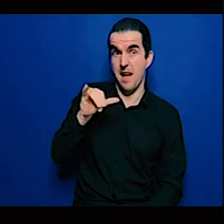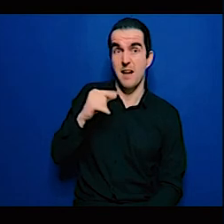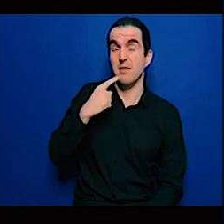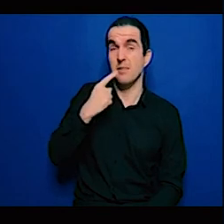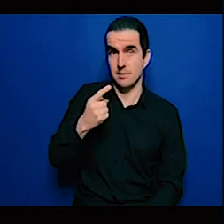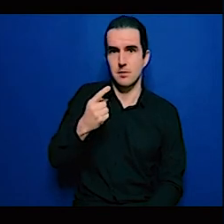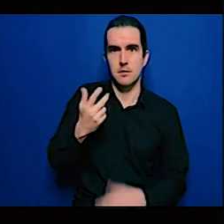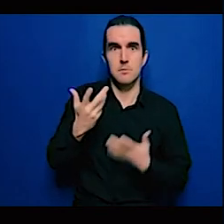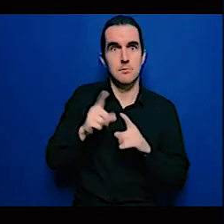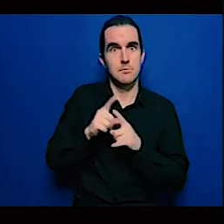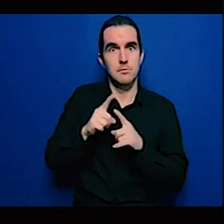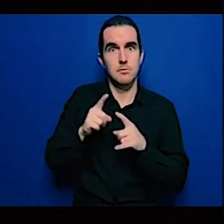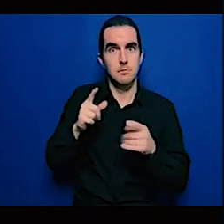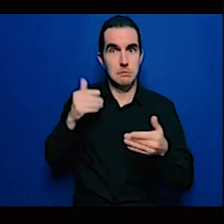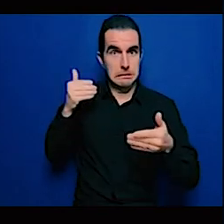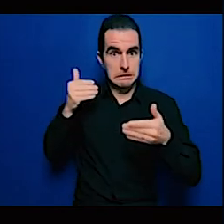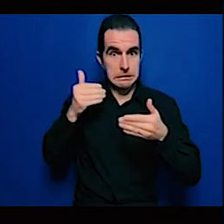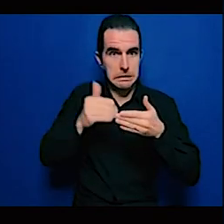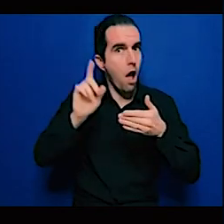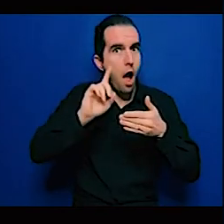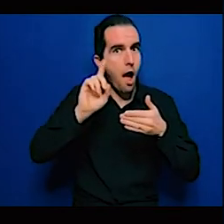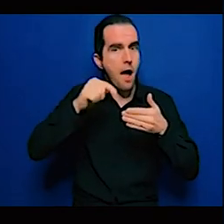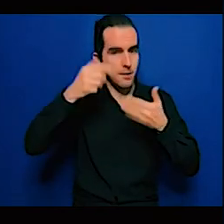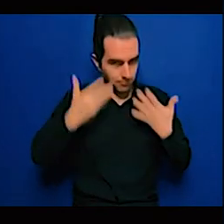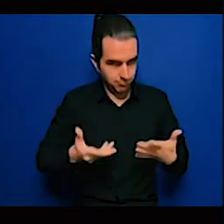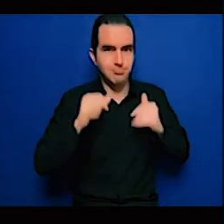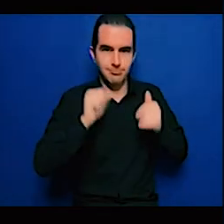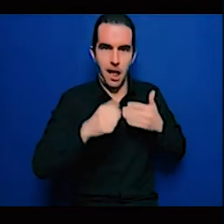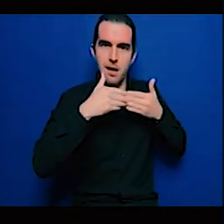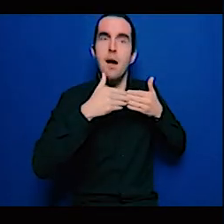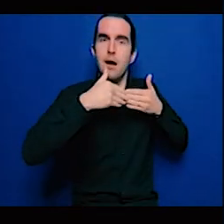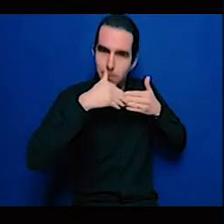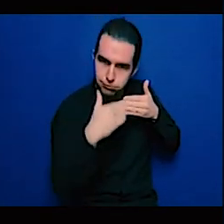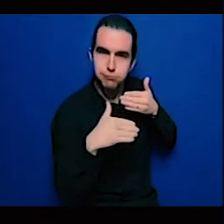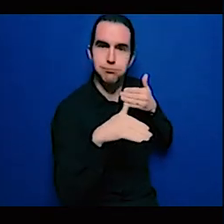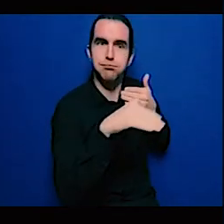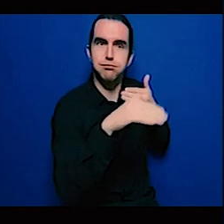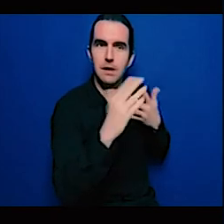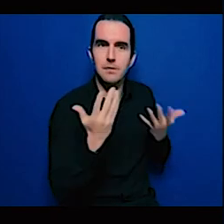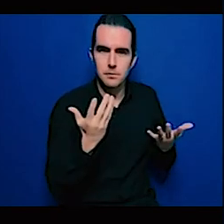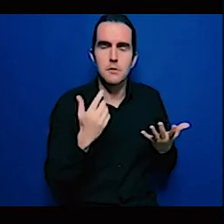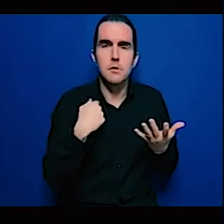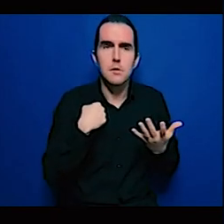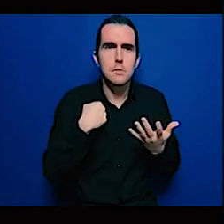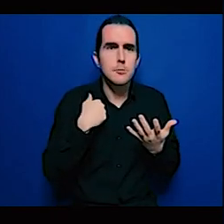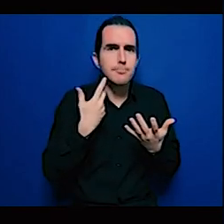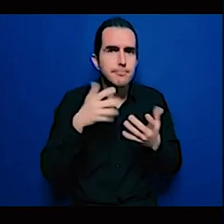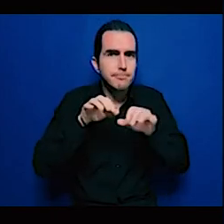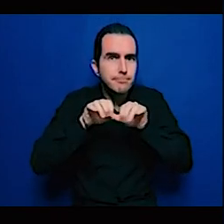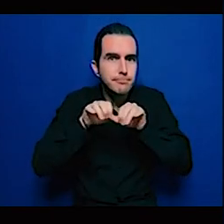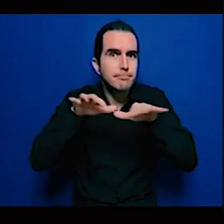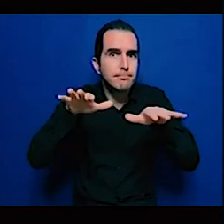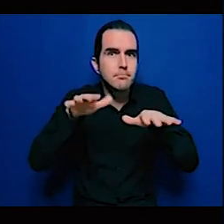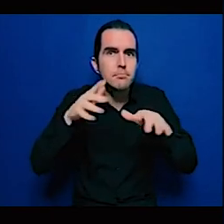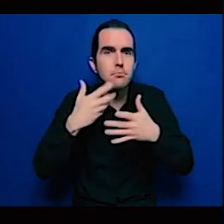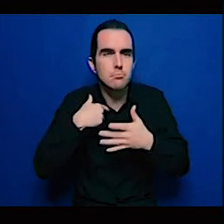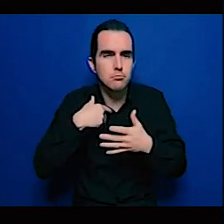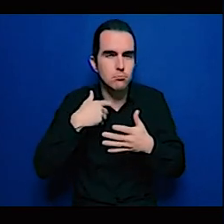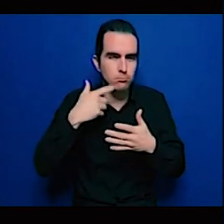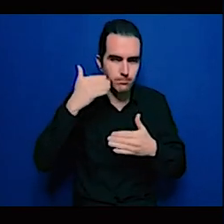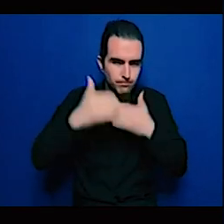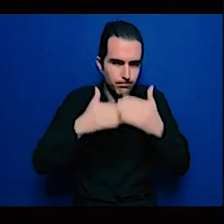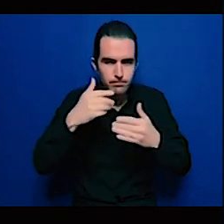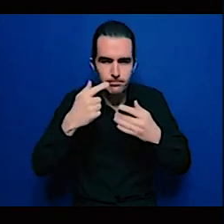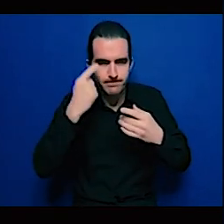and run with them and specifically tap into each of your expertise to get this information this